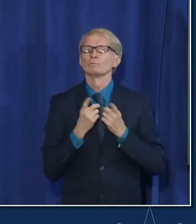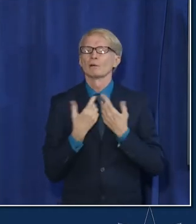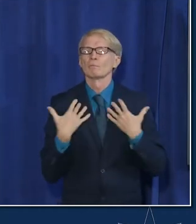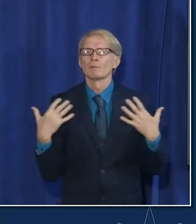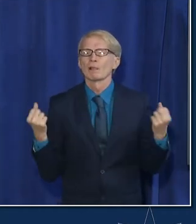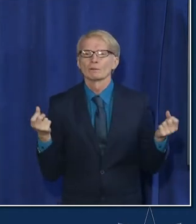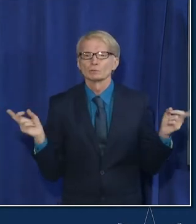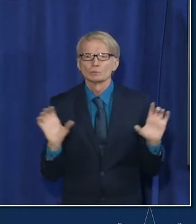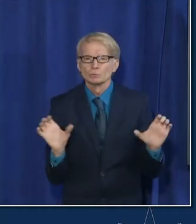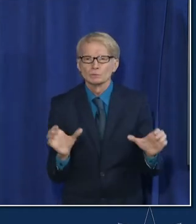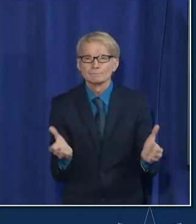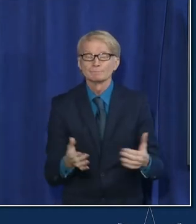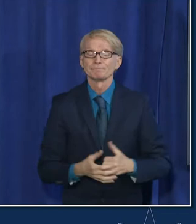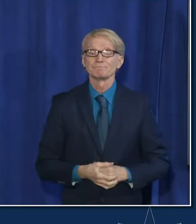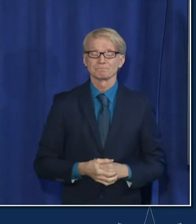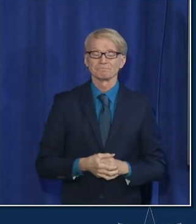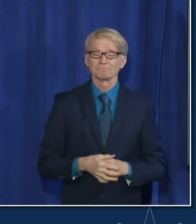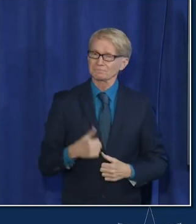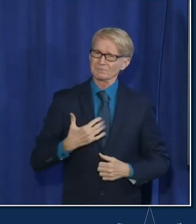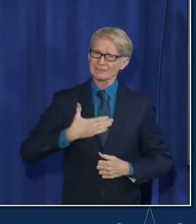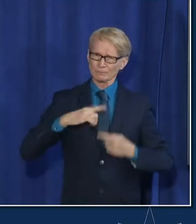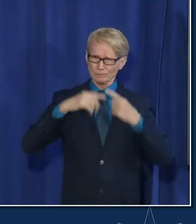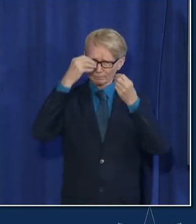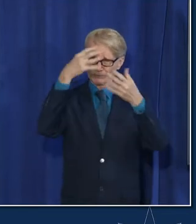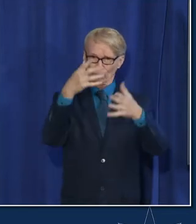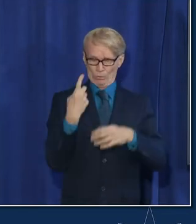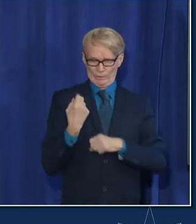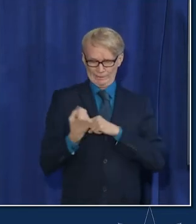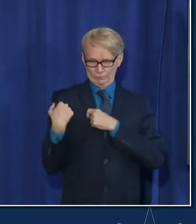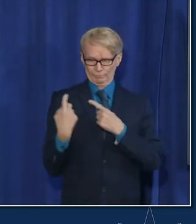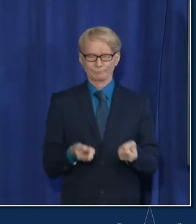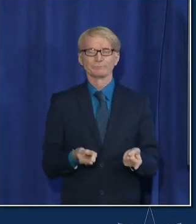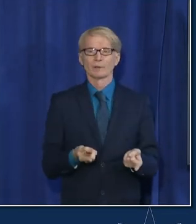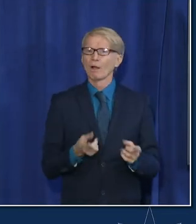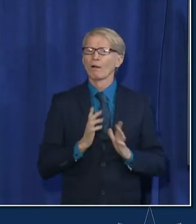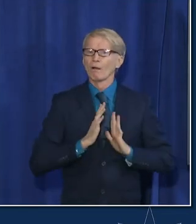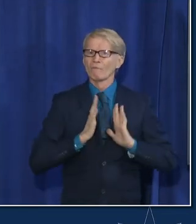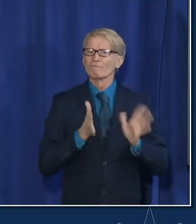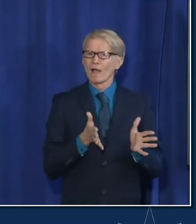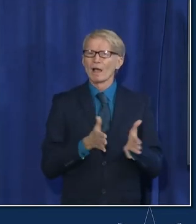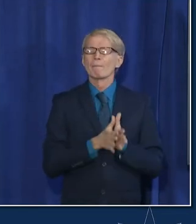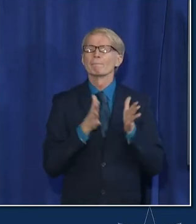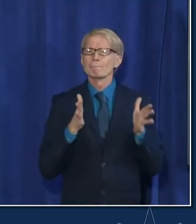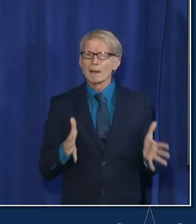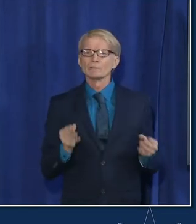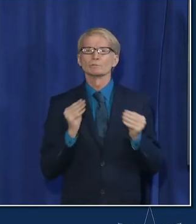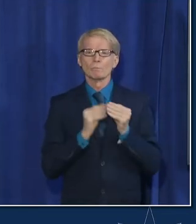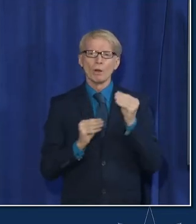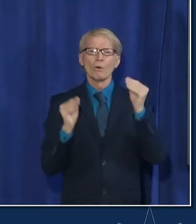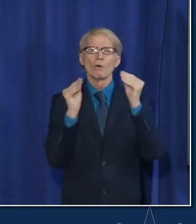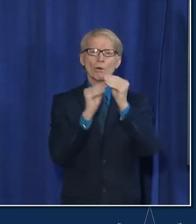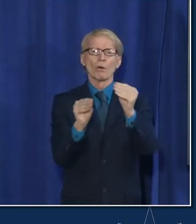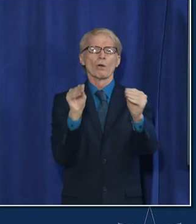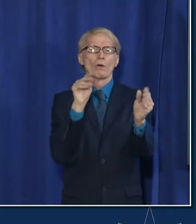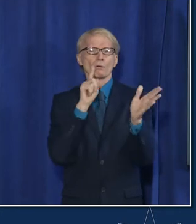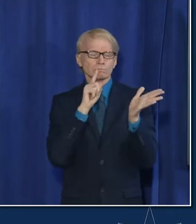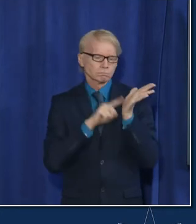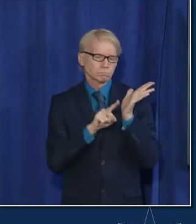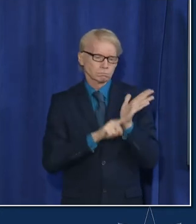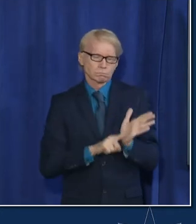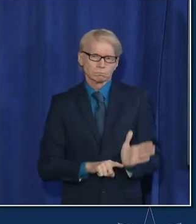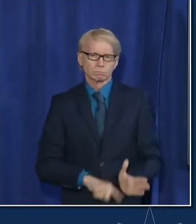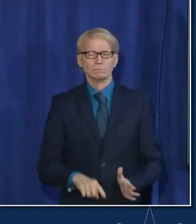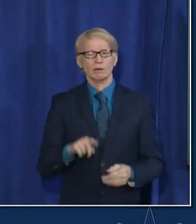you know for a year or so we have been doing uh much much more of this kind of variant